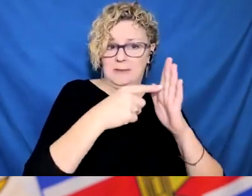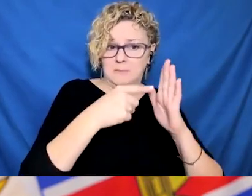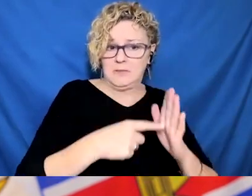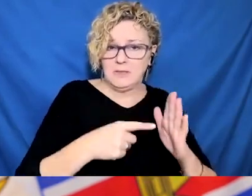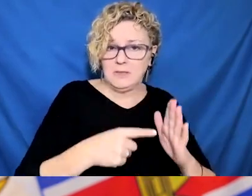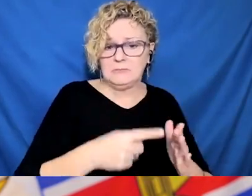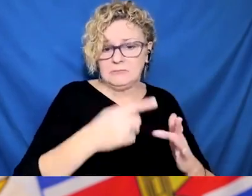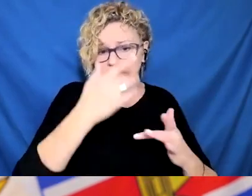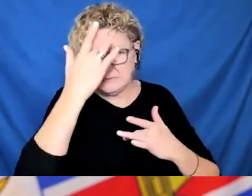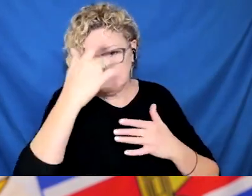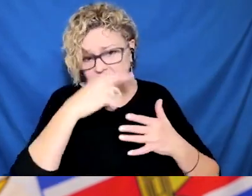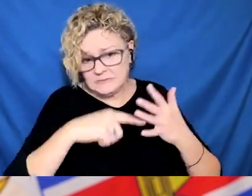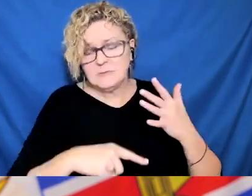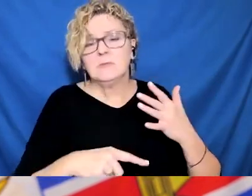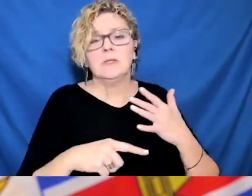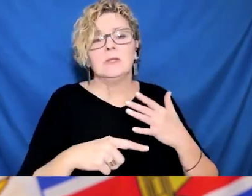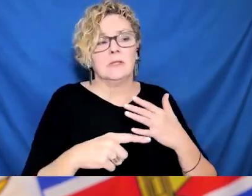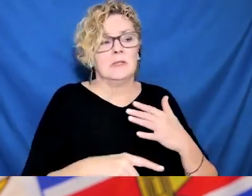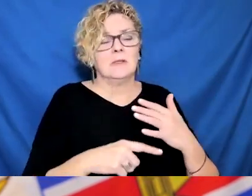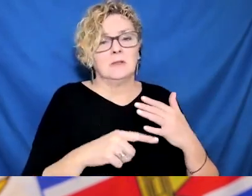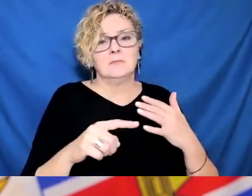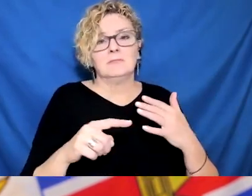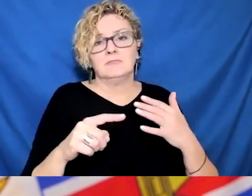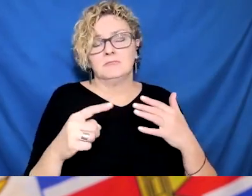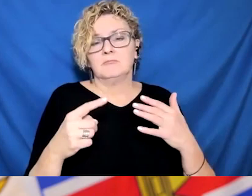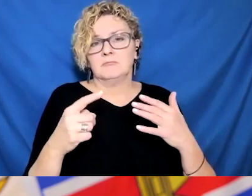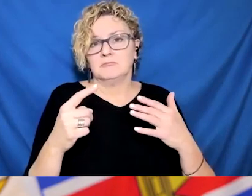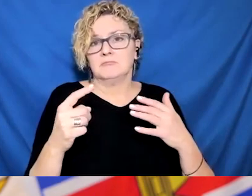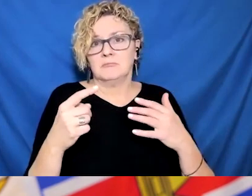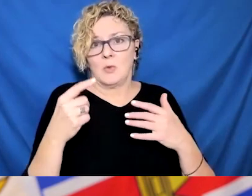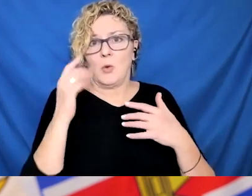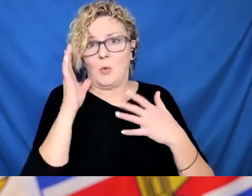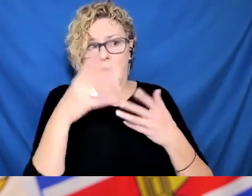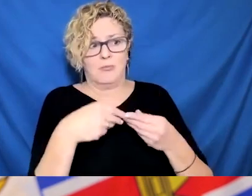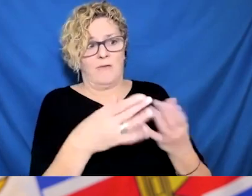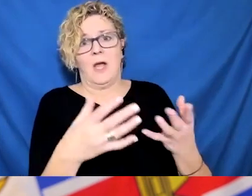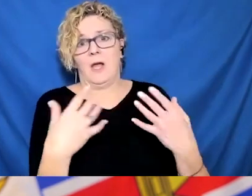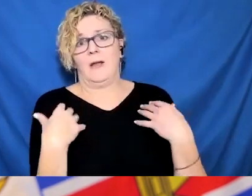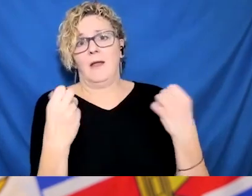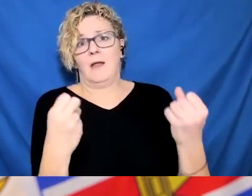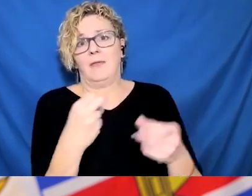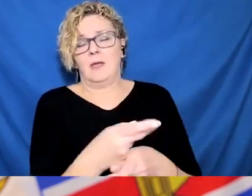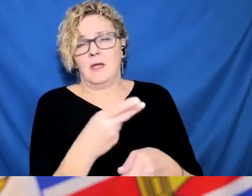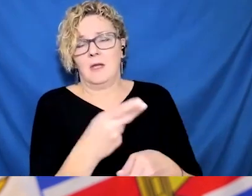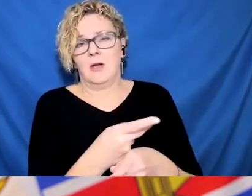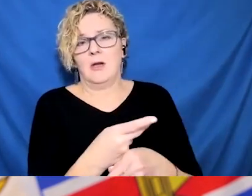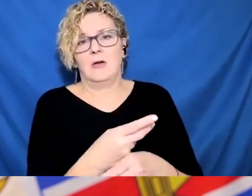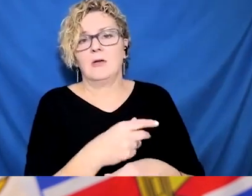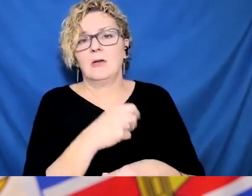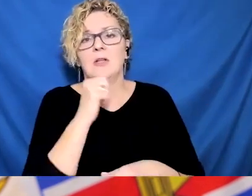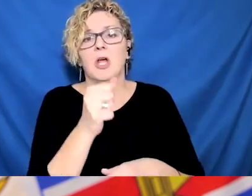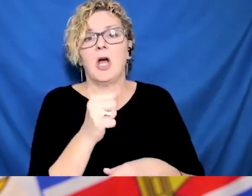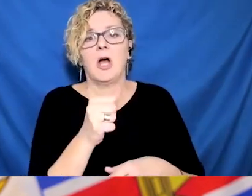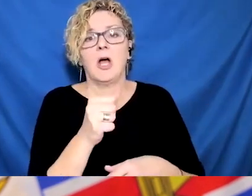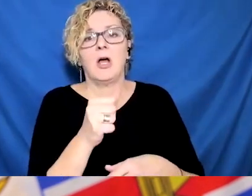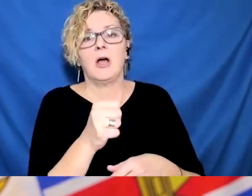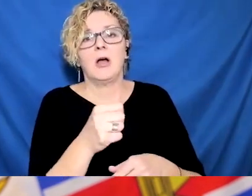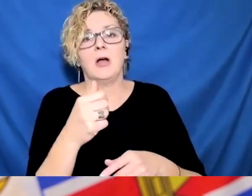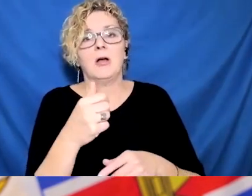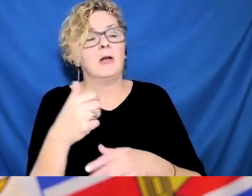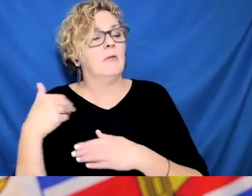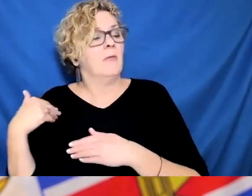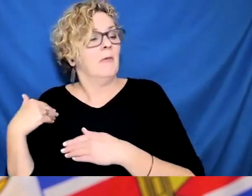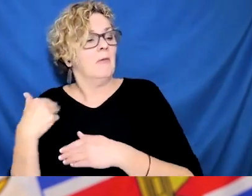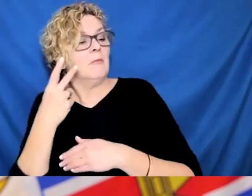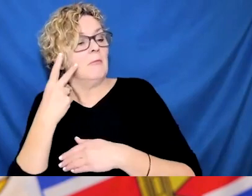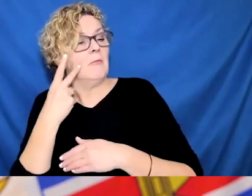allowed in with a symptom screening. So we will not be denying people those important visits because of a lack of access of rapid